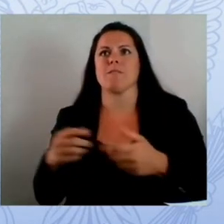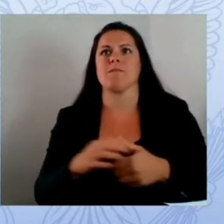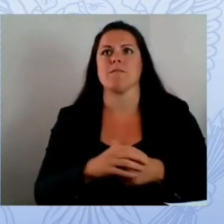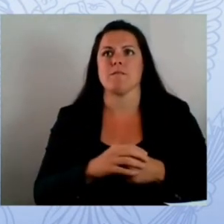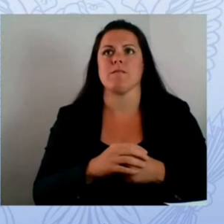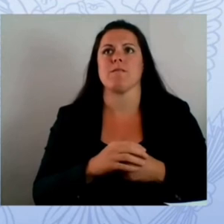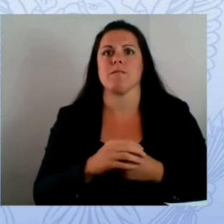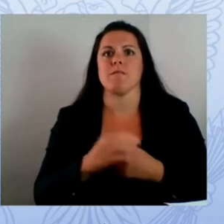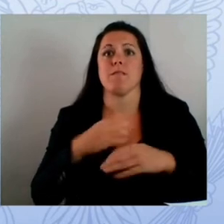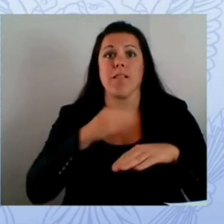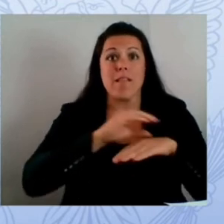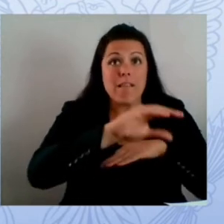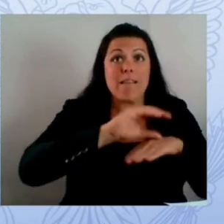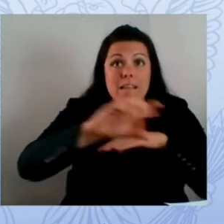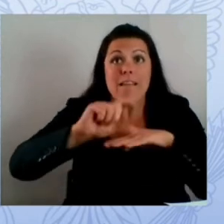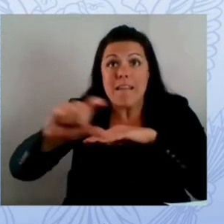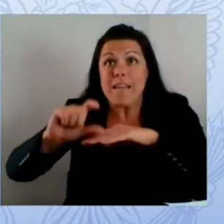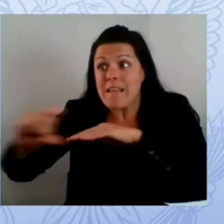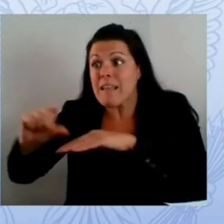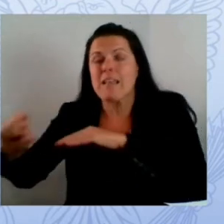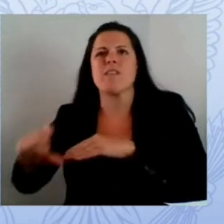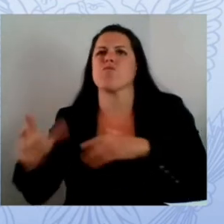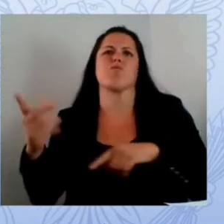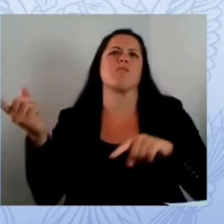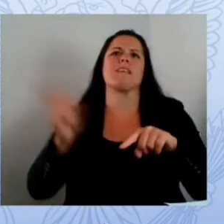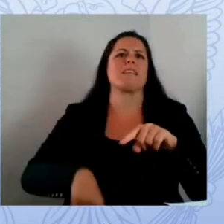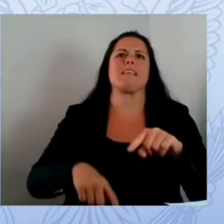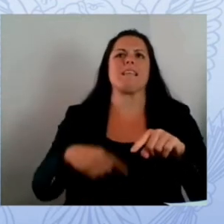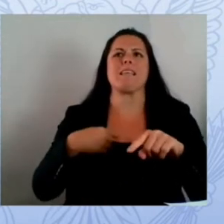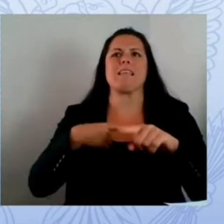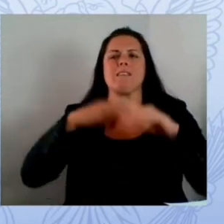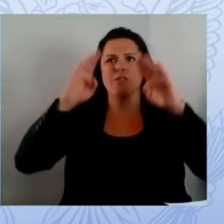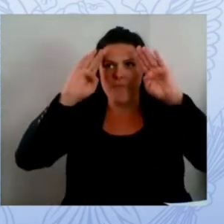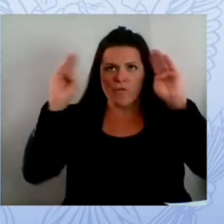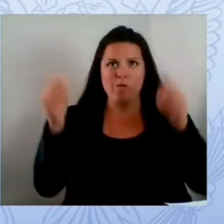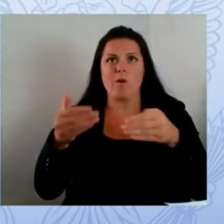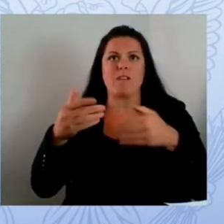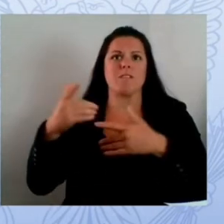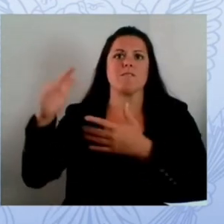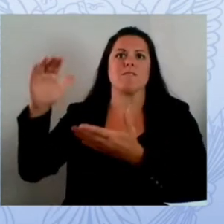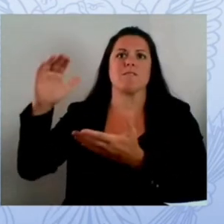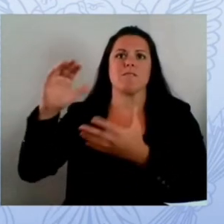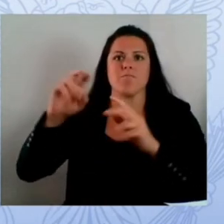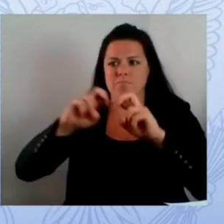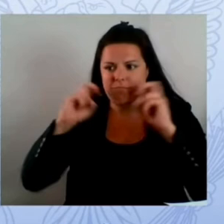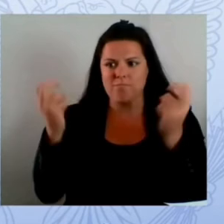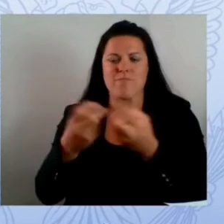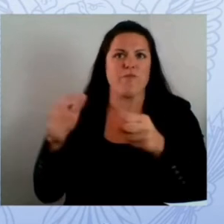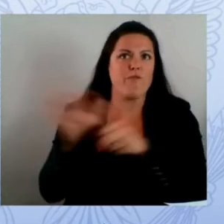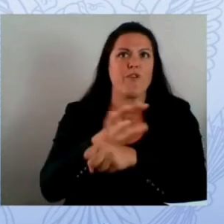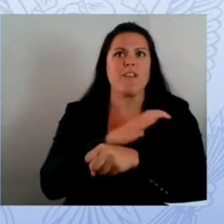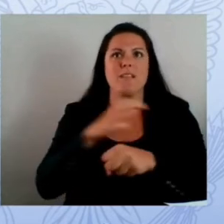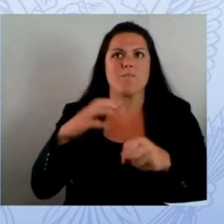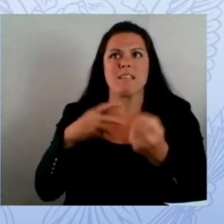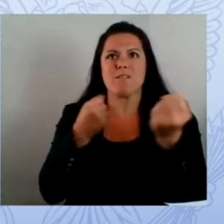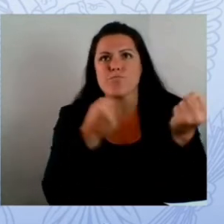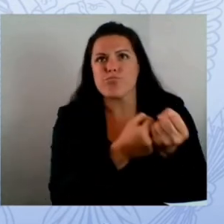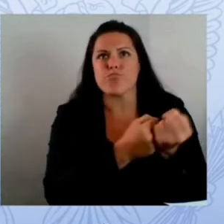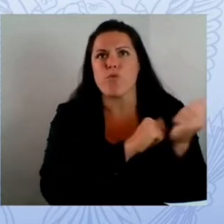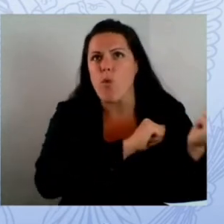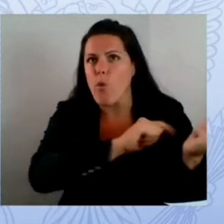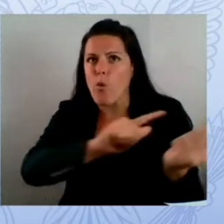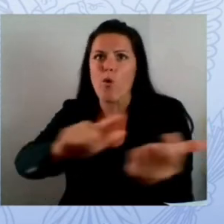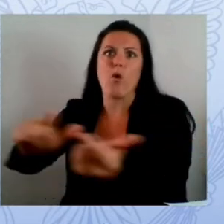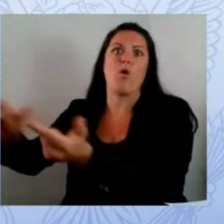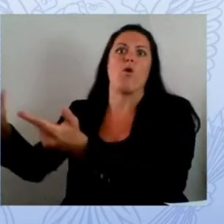too do not negotiate with terrorists so the jctf is really critical and one of the things we've